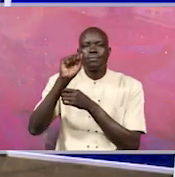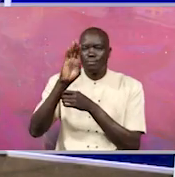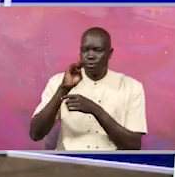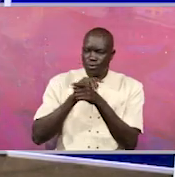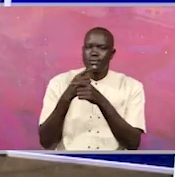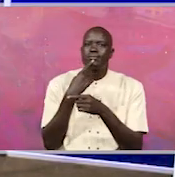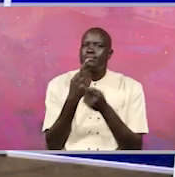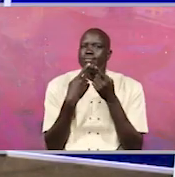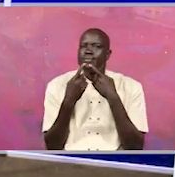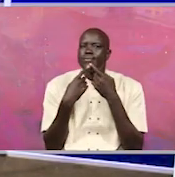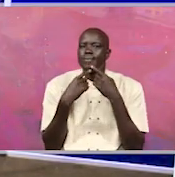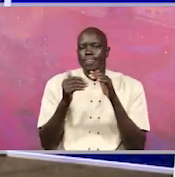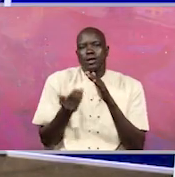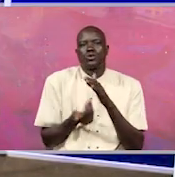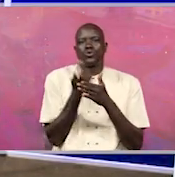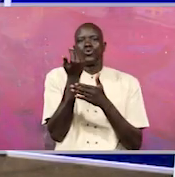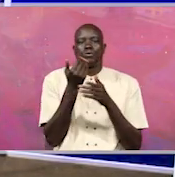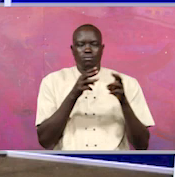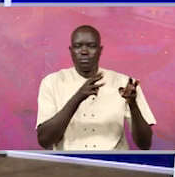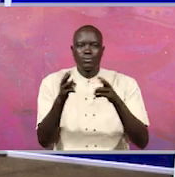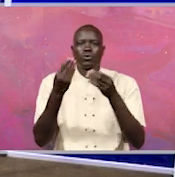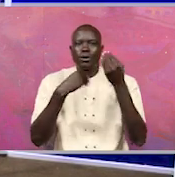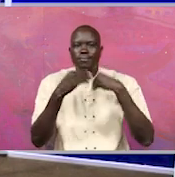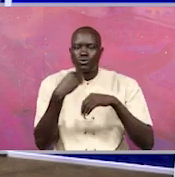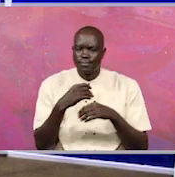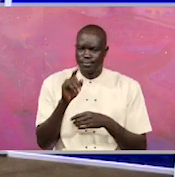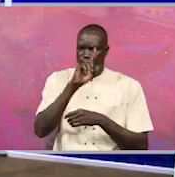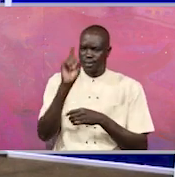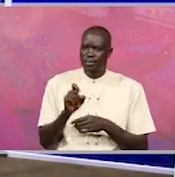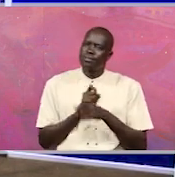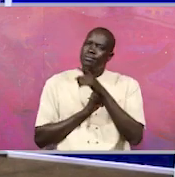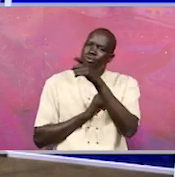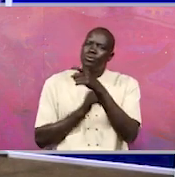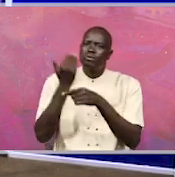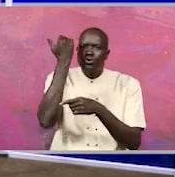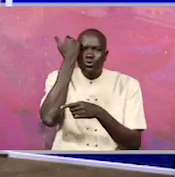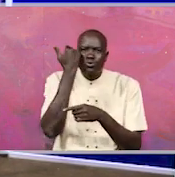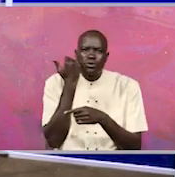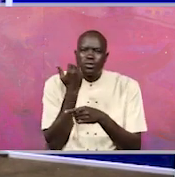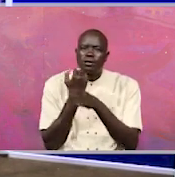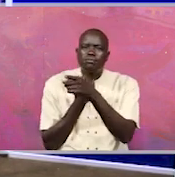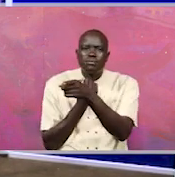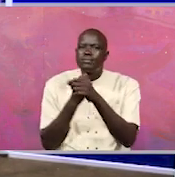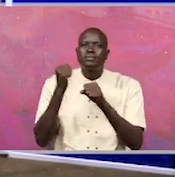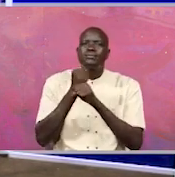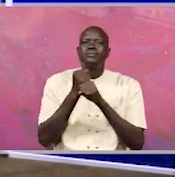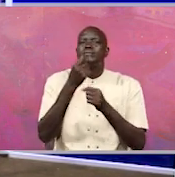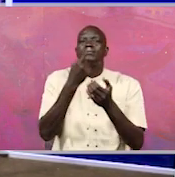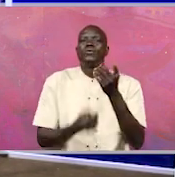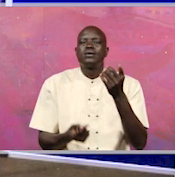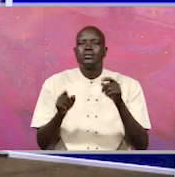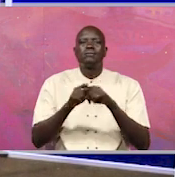mentioned something about new forms of corruption. What are you as a judiciary doing to get yourselves